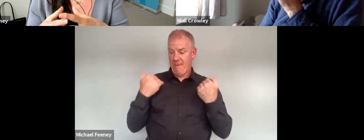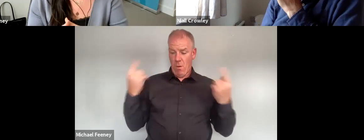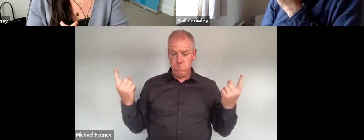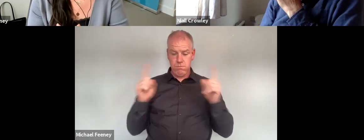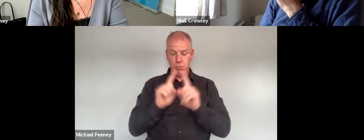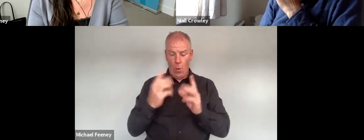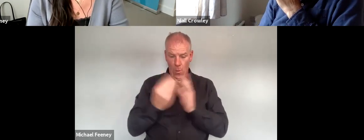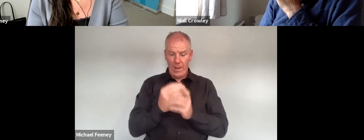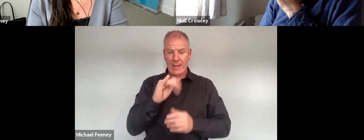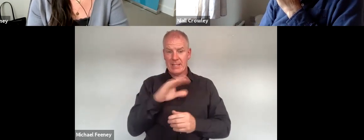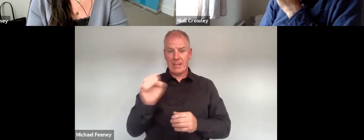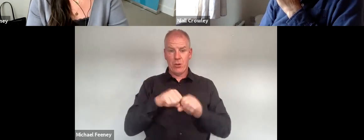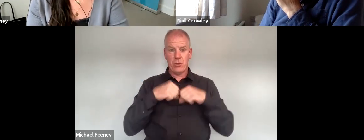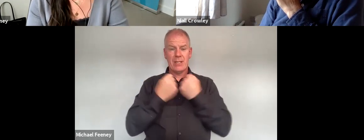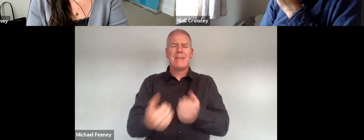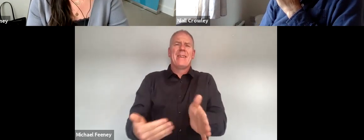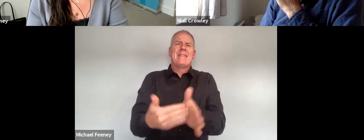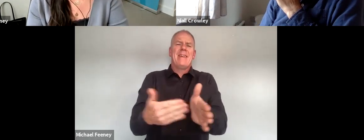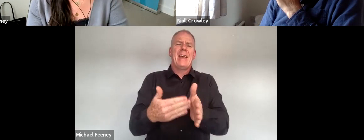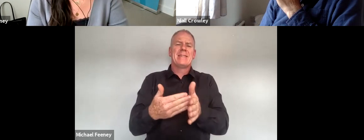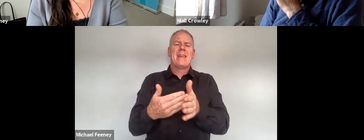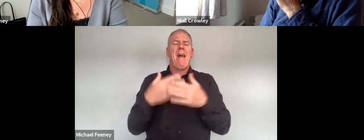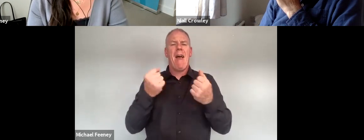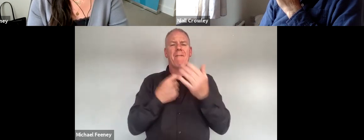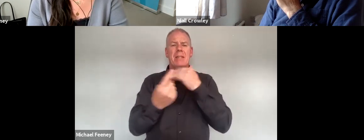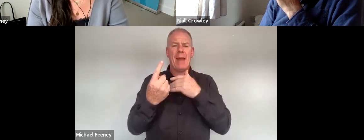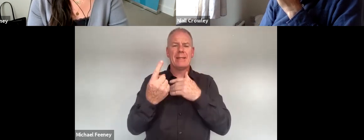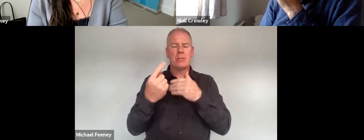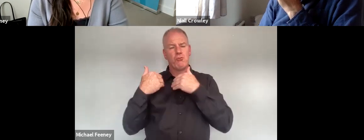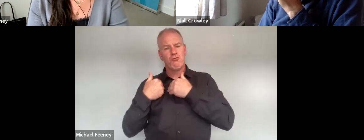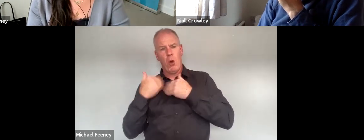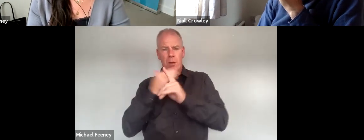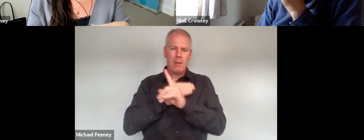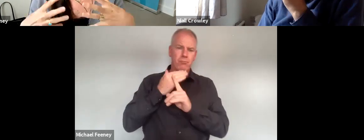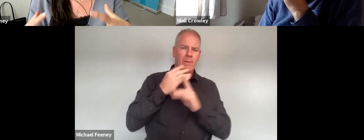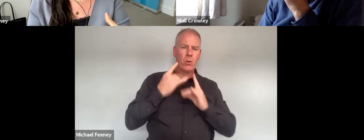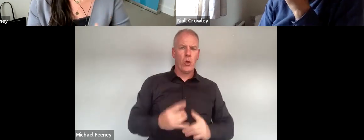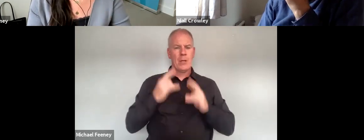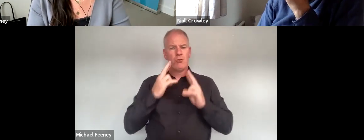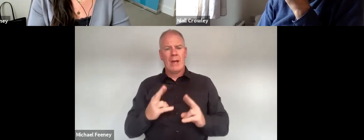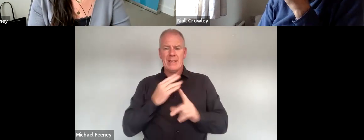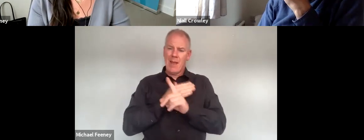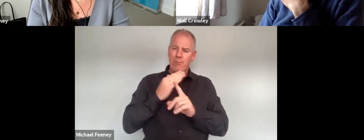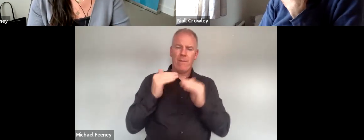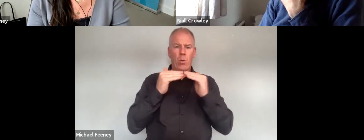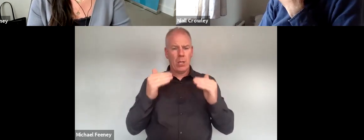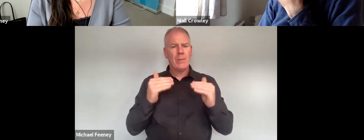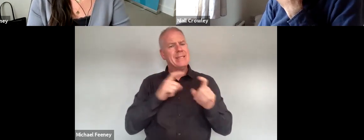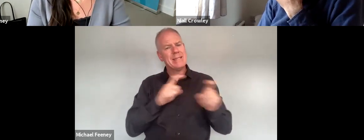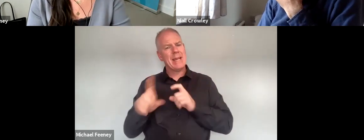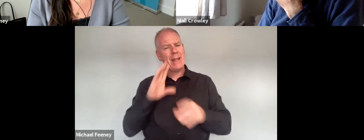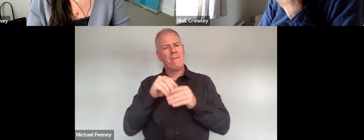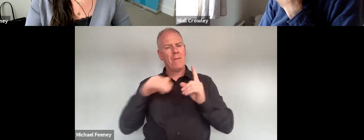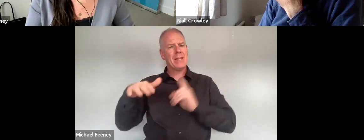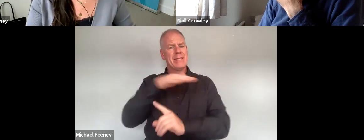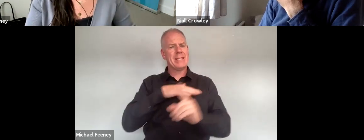and we recognise that while we have this distinct role to play in advancing human rights and equality that we are part of that wider ecosystem which